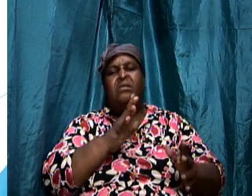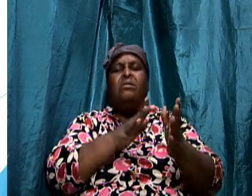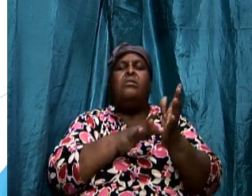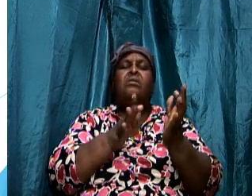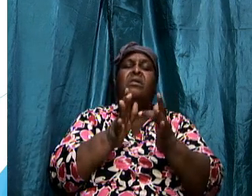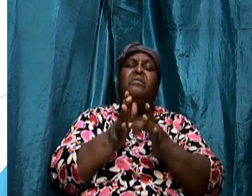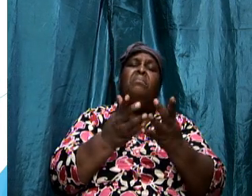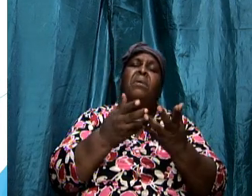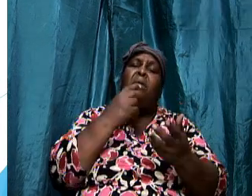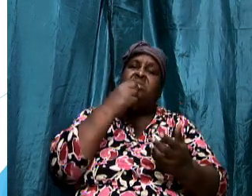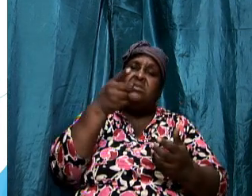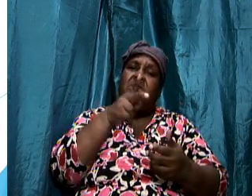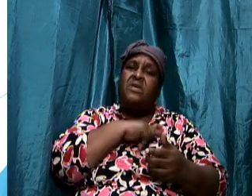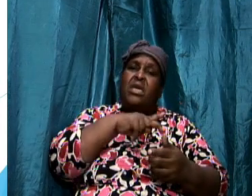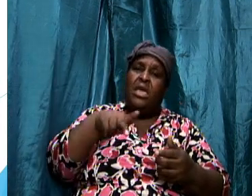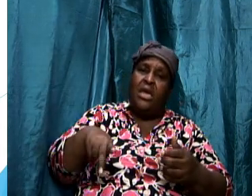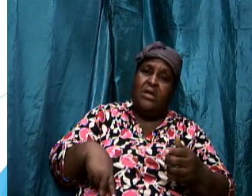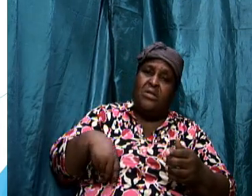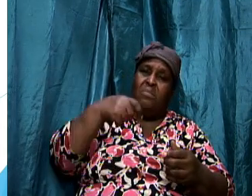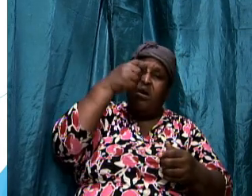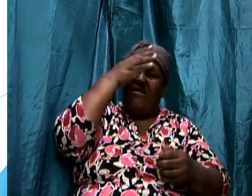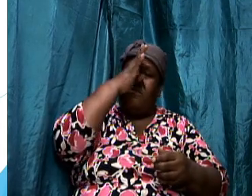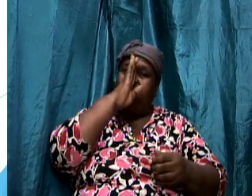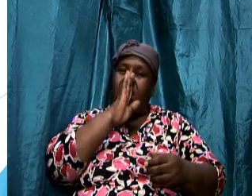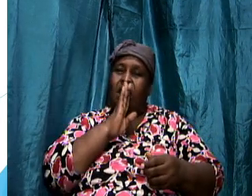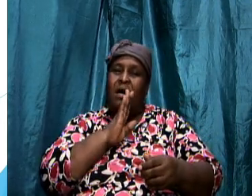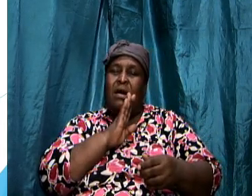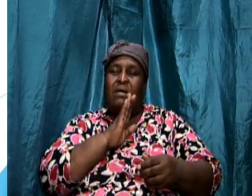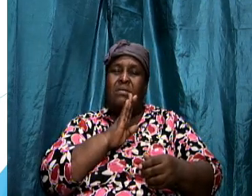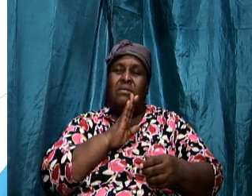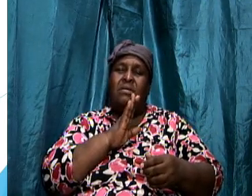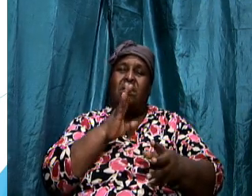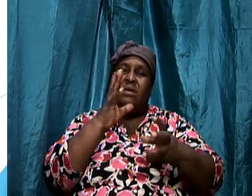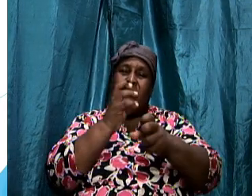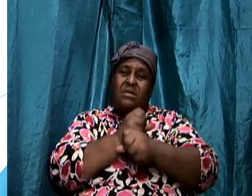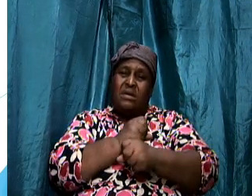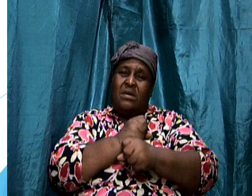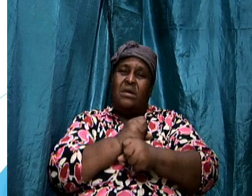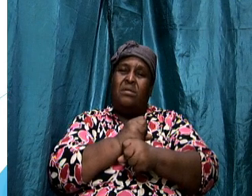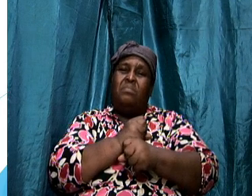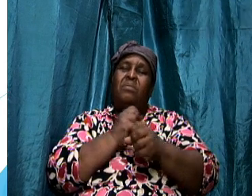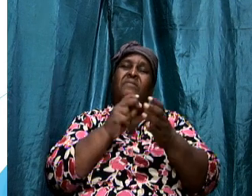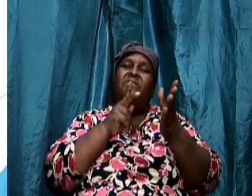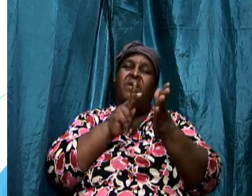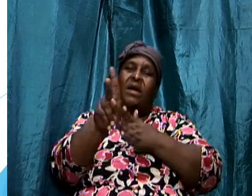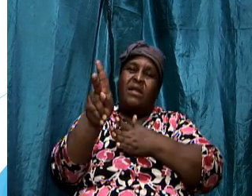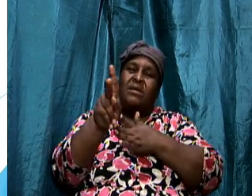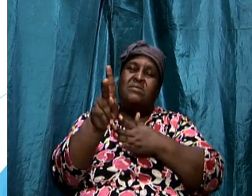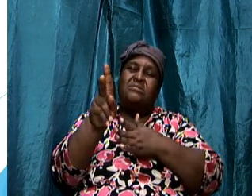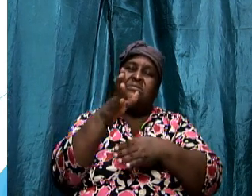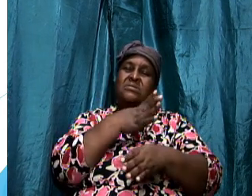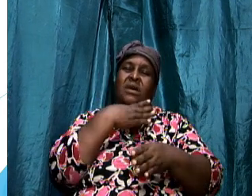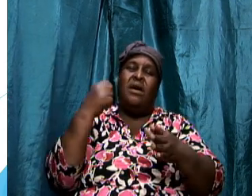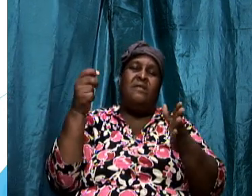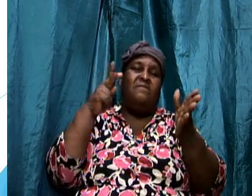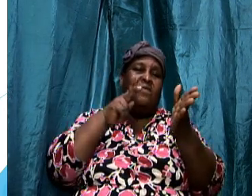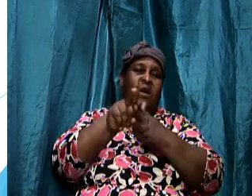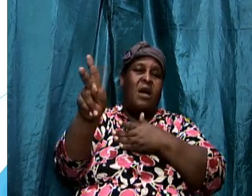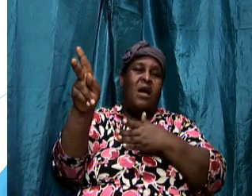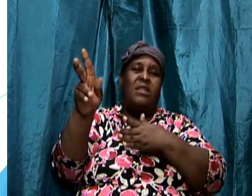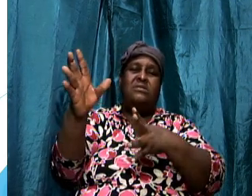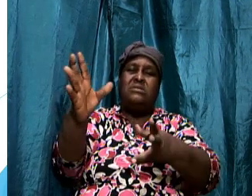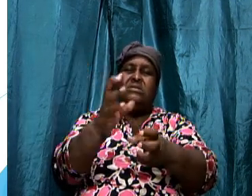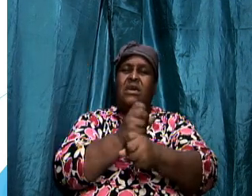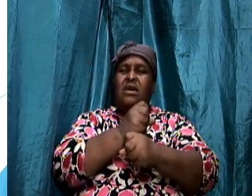violence and the violent and the it by force sometimes we sit down too calm sometimes